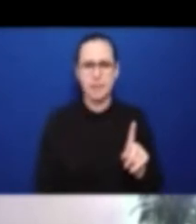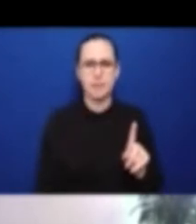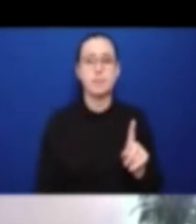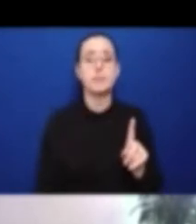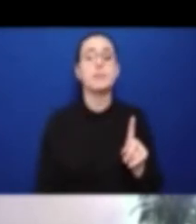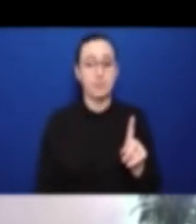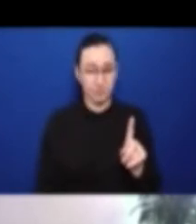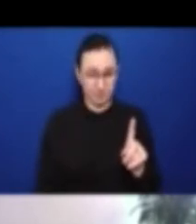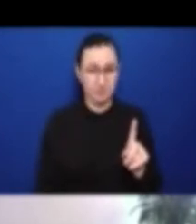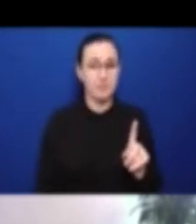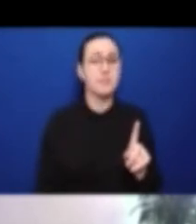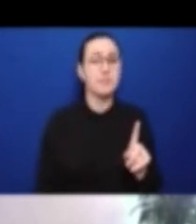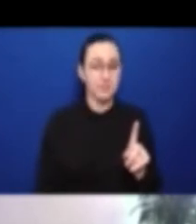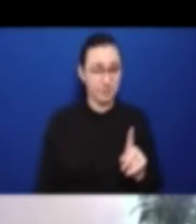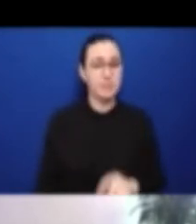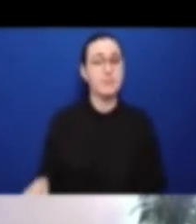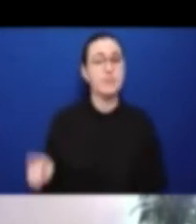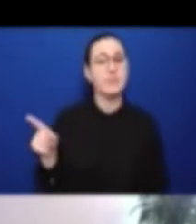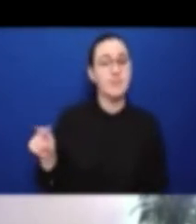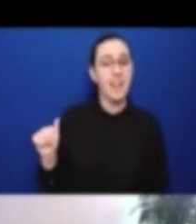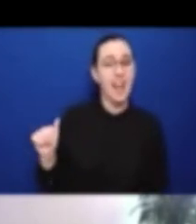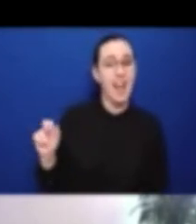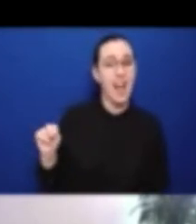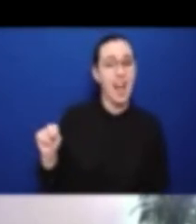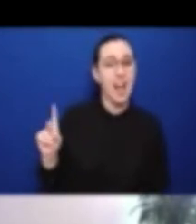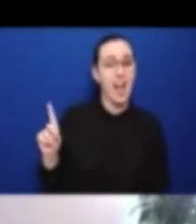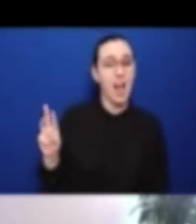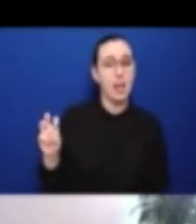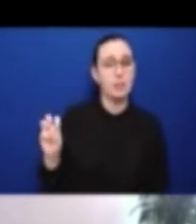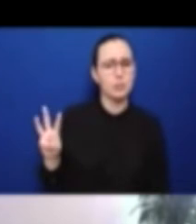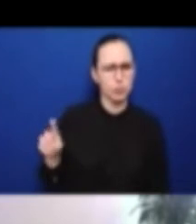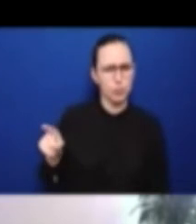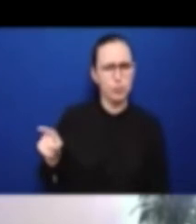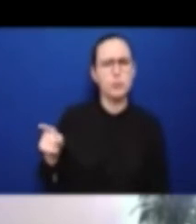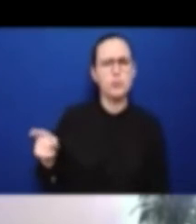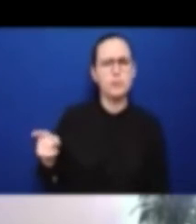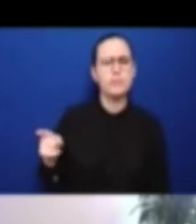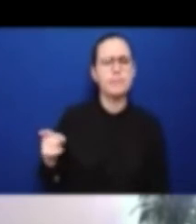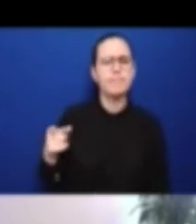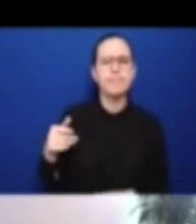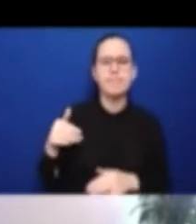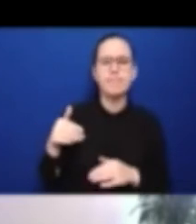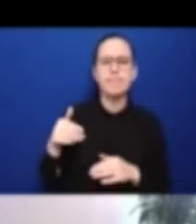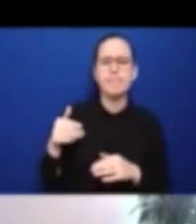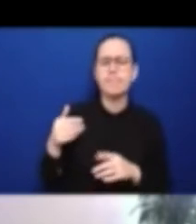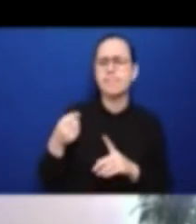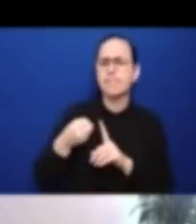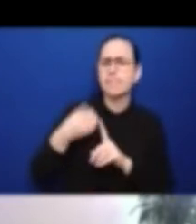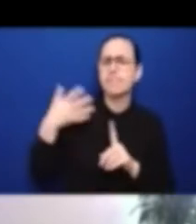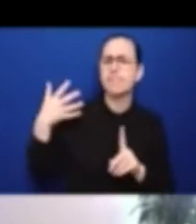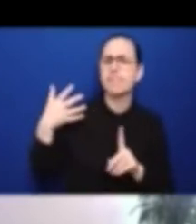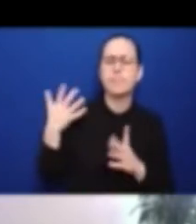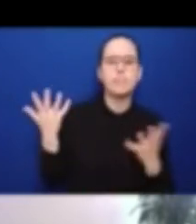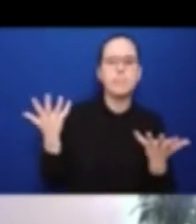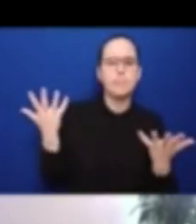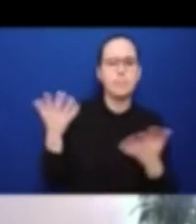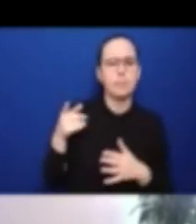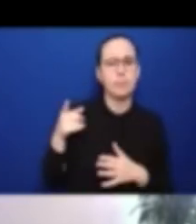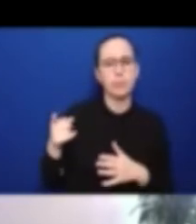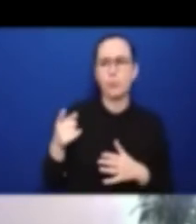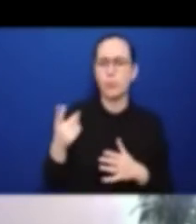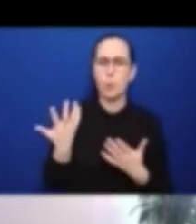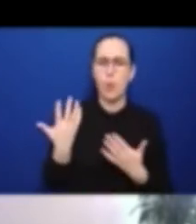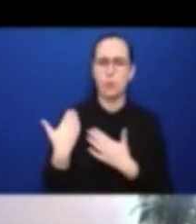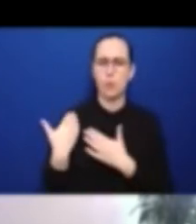second, what is the role, and that moves us to the next part. What do you think is a significant role for,